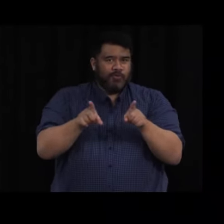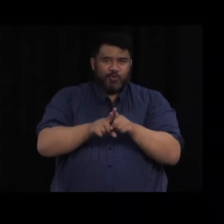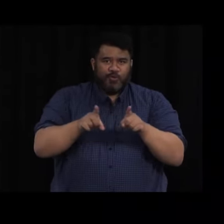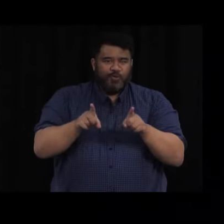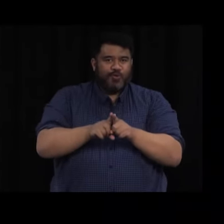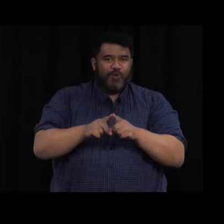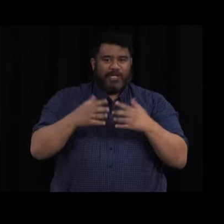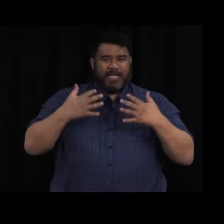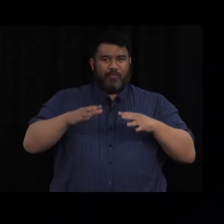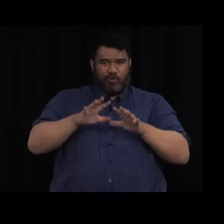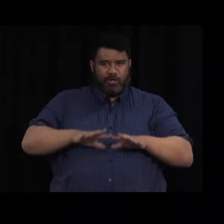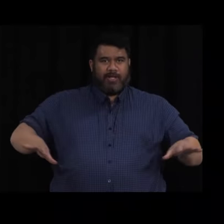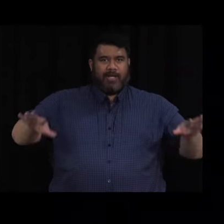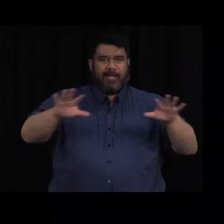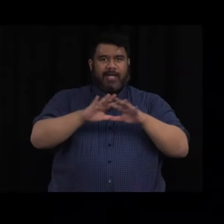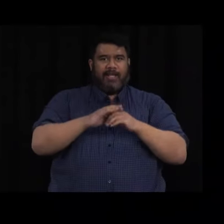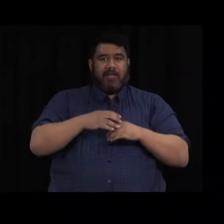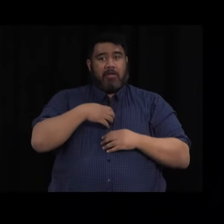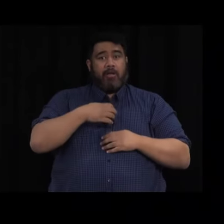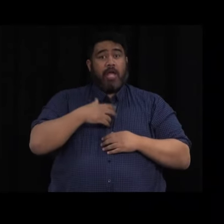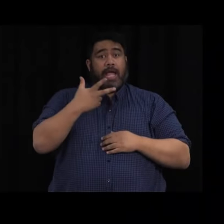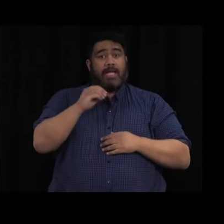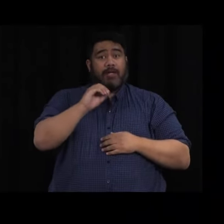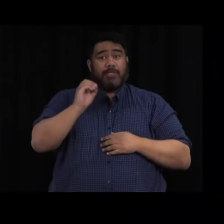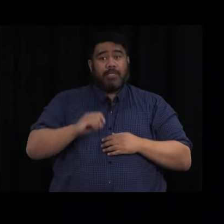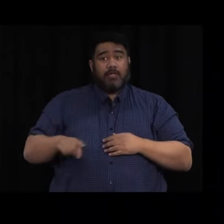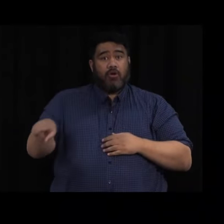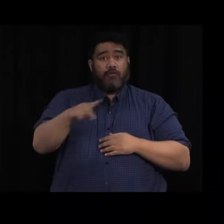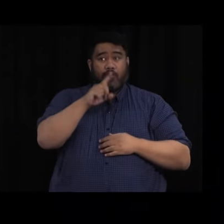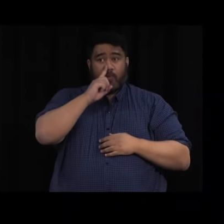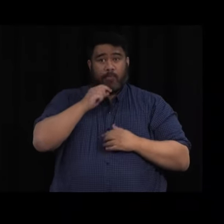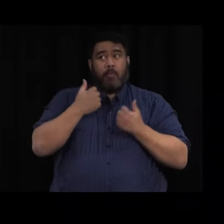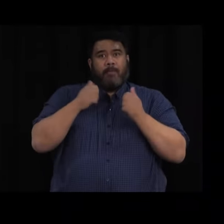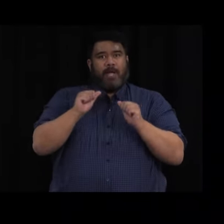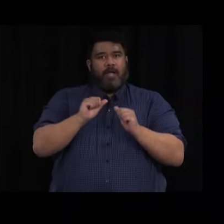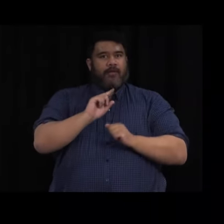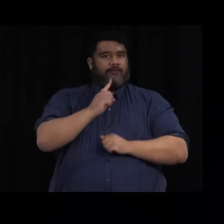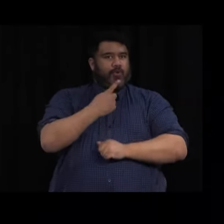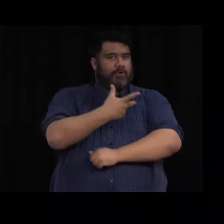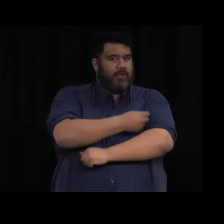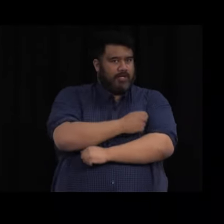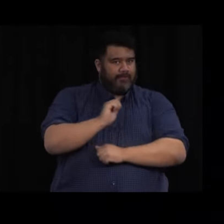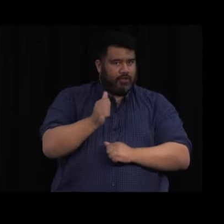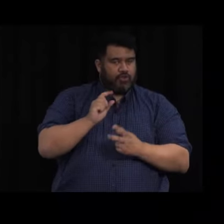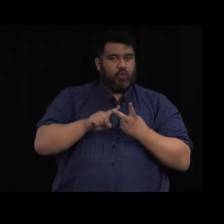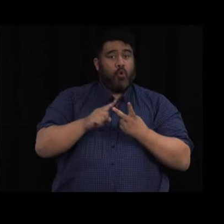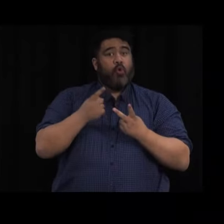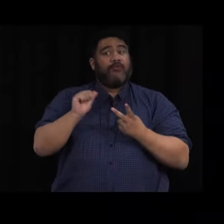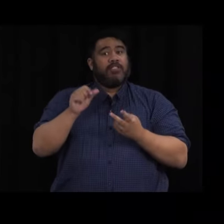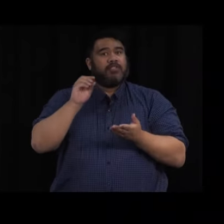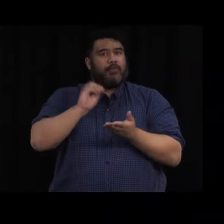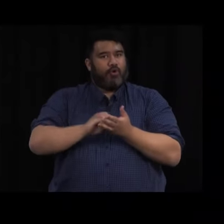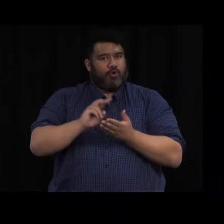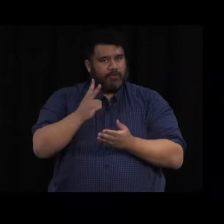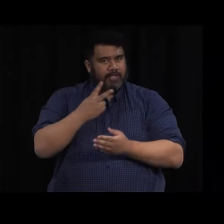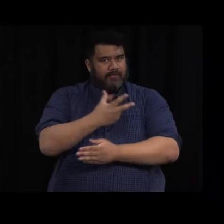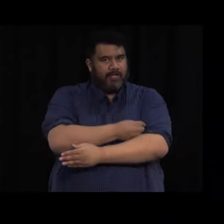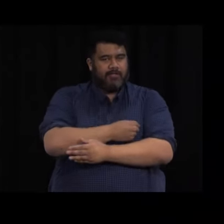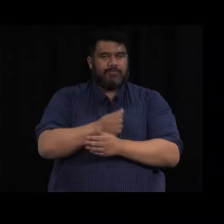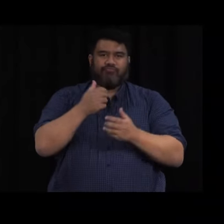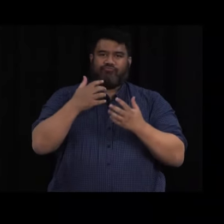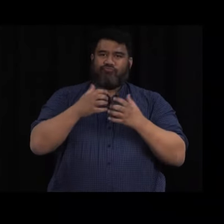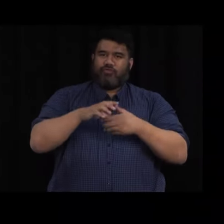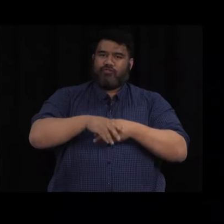Currently in Canterbury, they're at 80% of eligible people having had at least one dose or being booked for their vaccination. So keep up the good work,